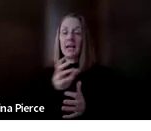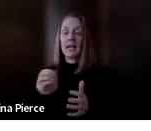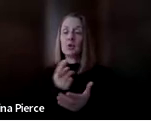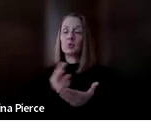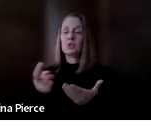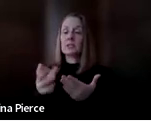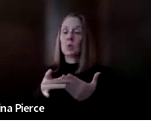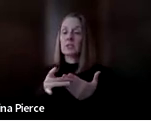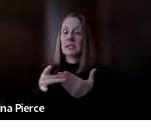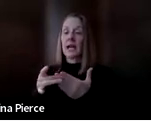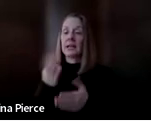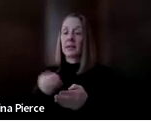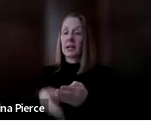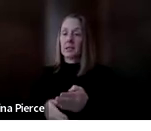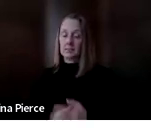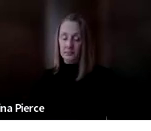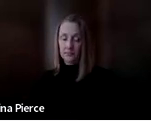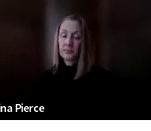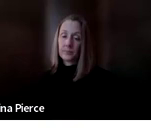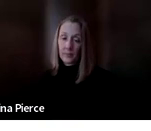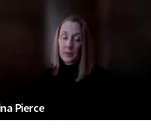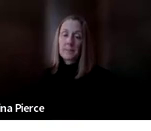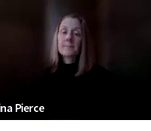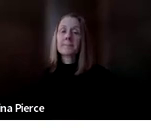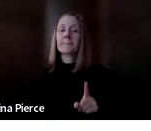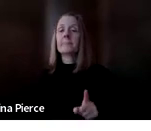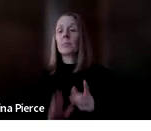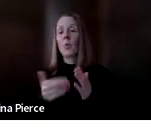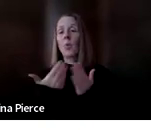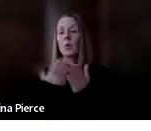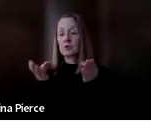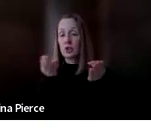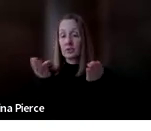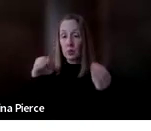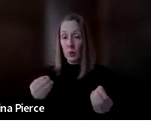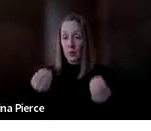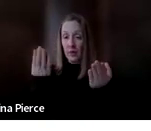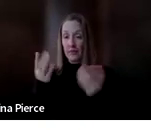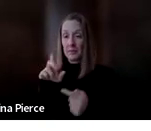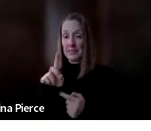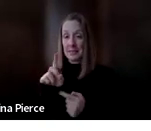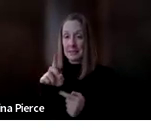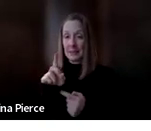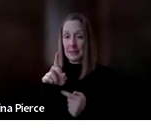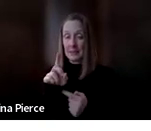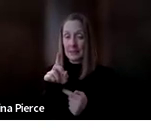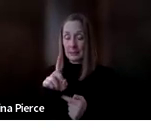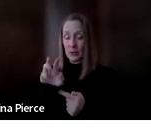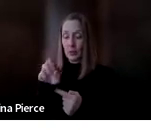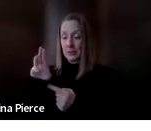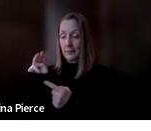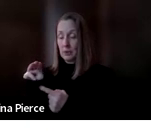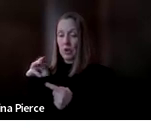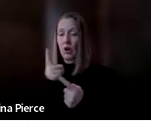um one more thing i want to mention is that all of the services provided from disability rights michigan are free and confidential as well